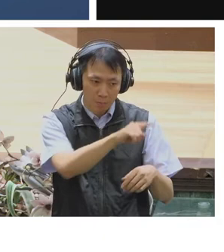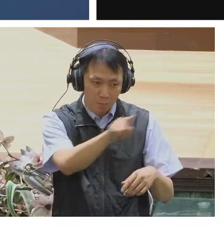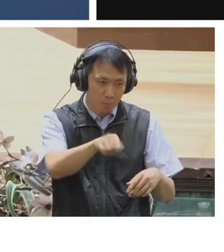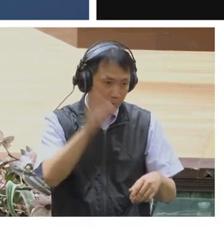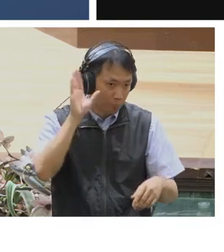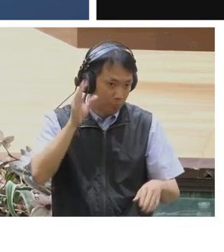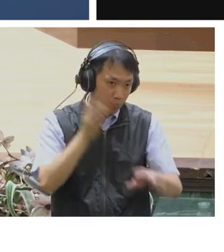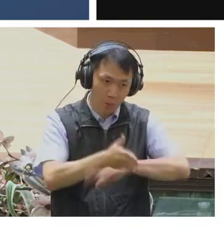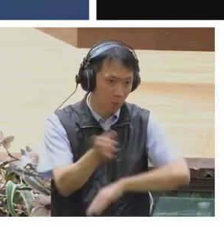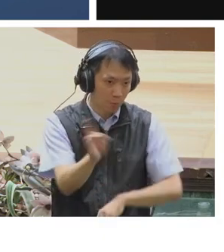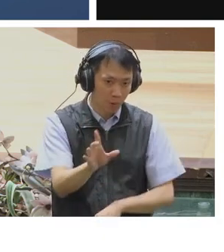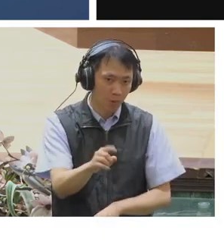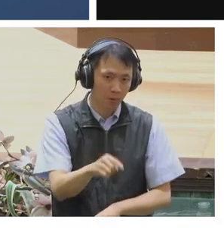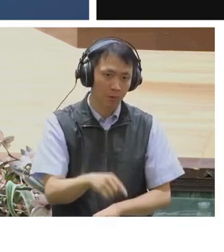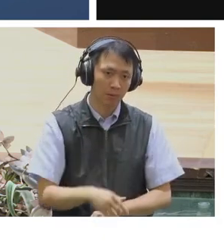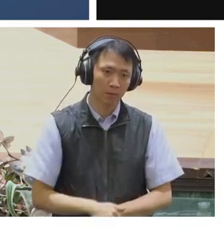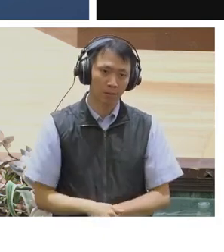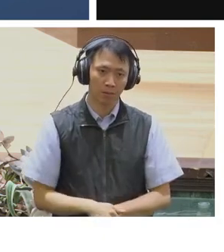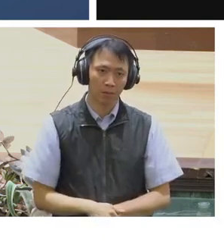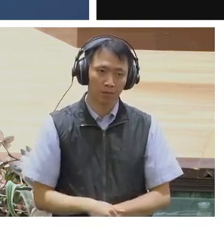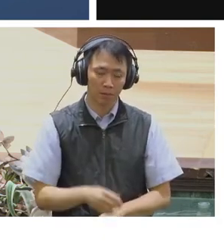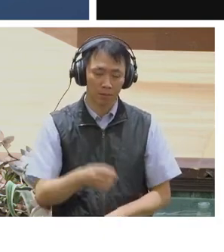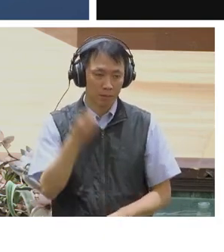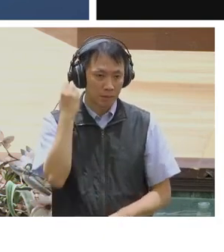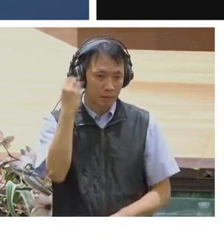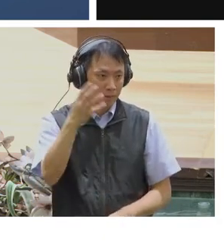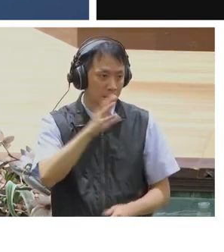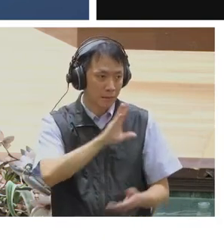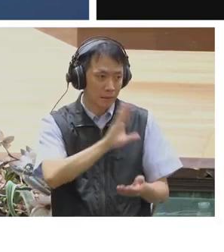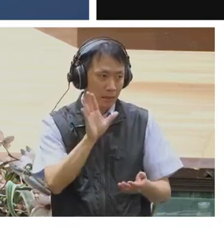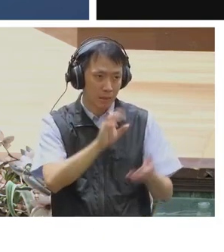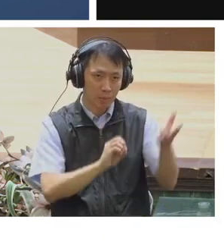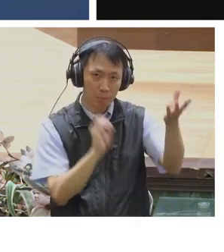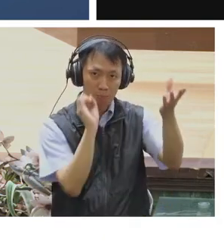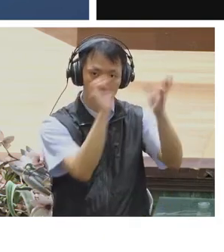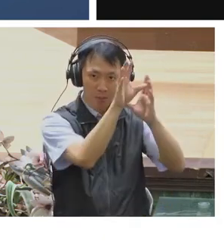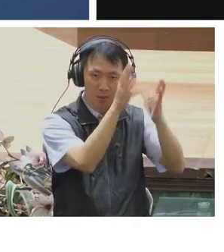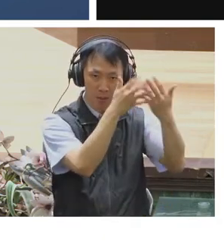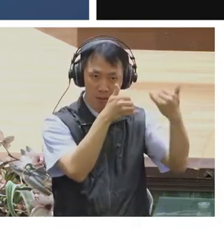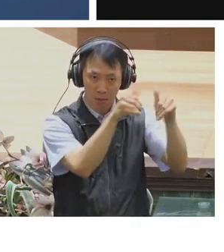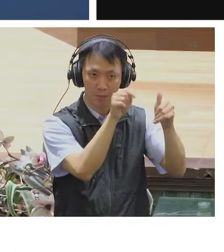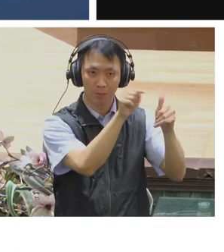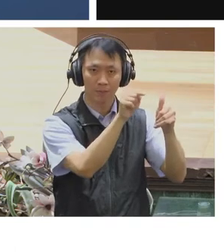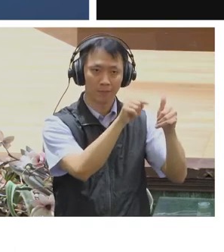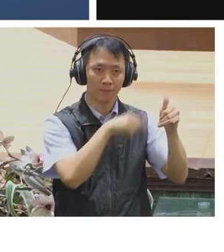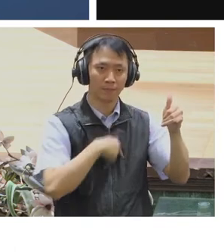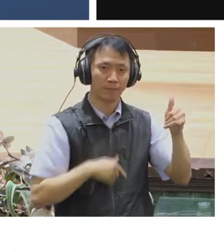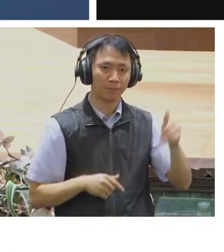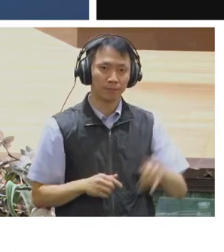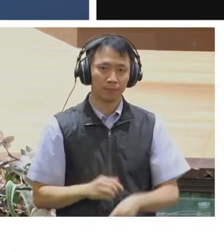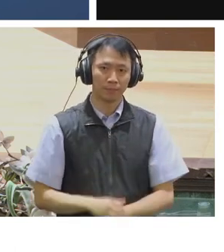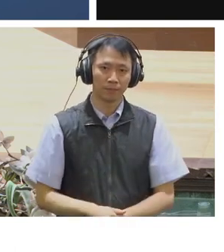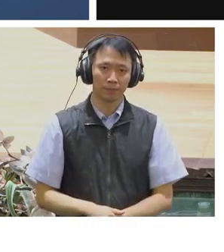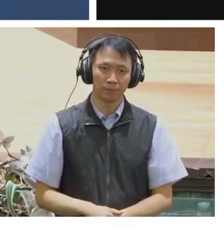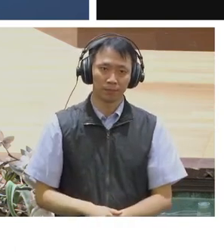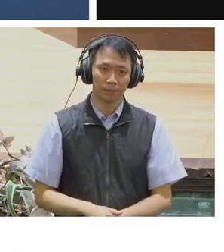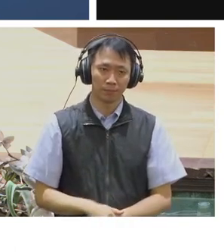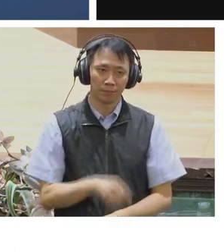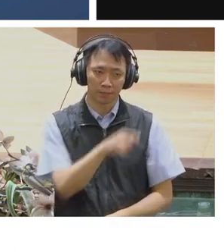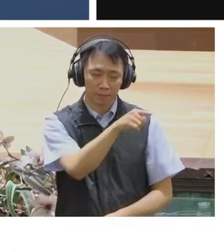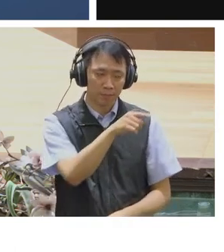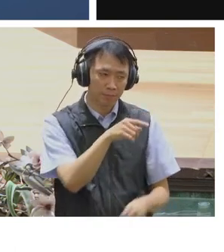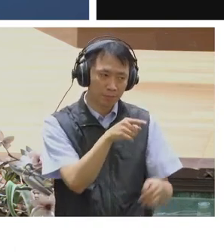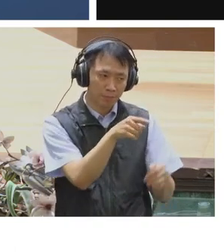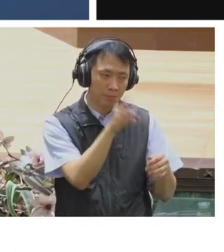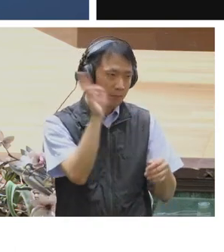someone who has uploaded a new recording, a new album, those waveforms can be matched to all